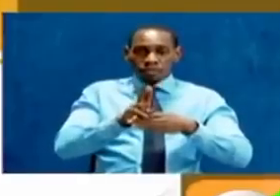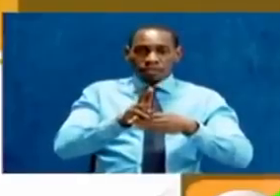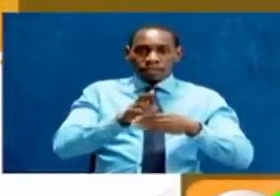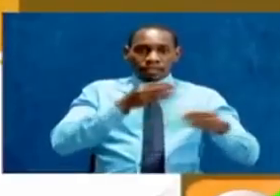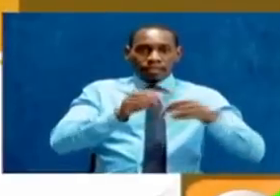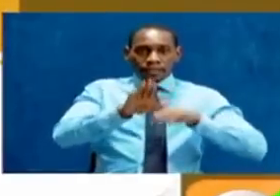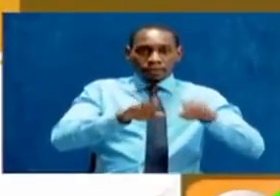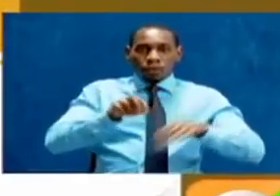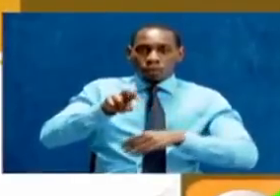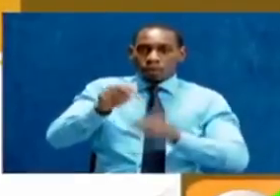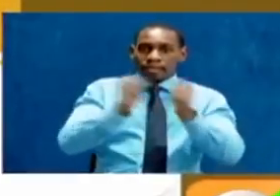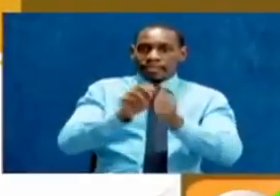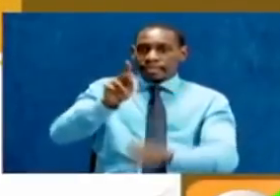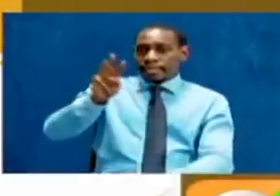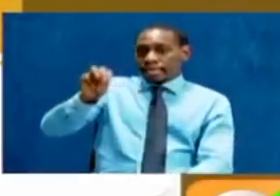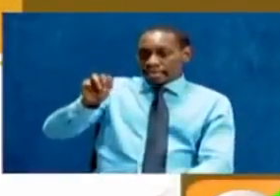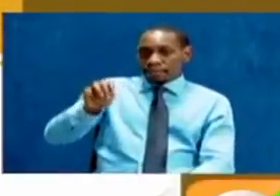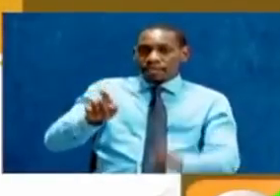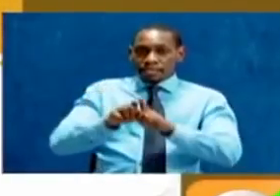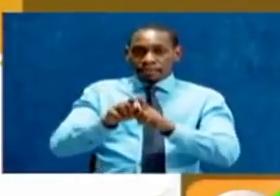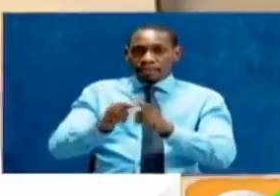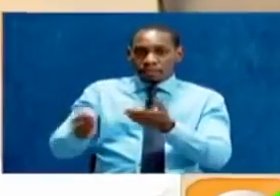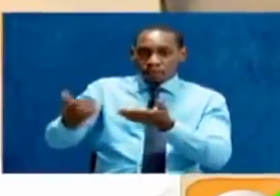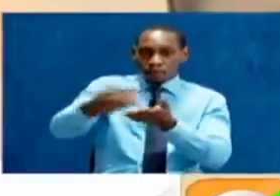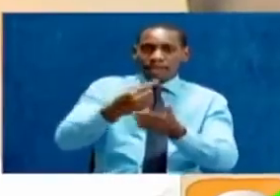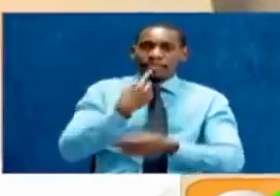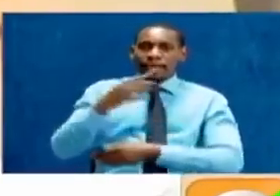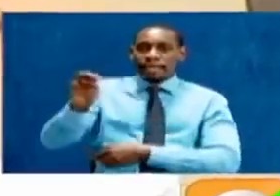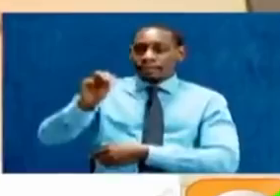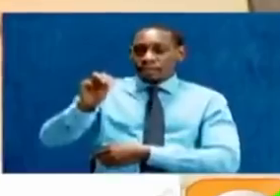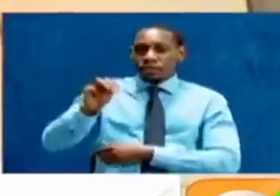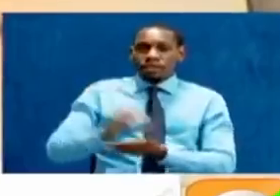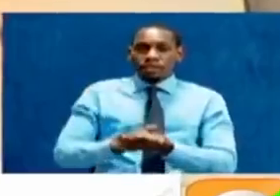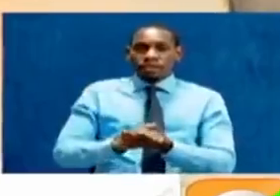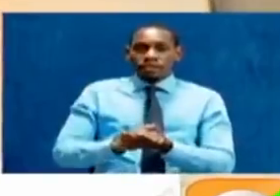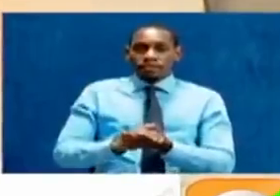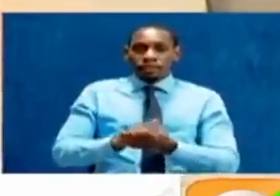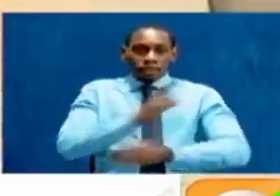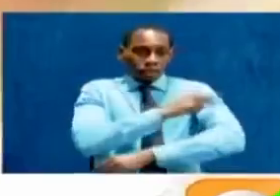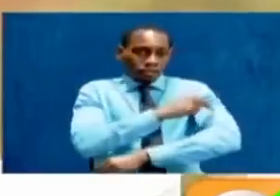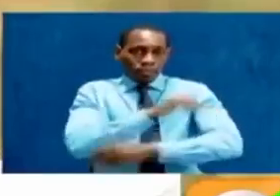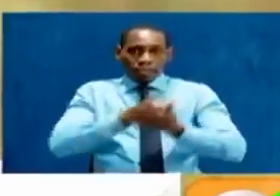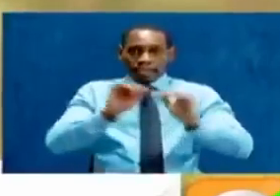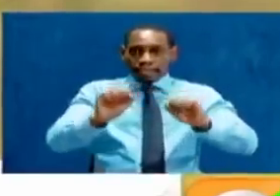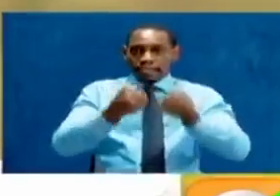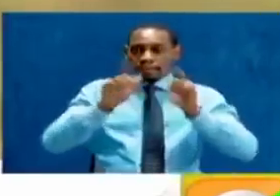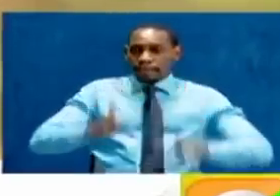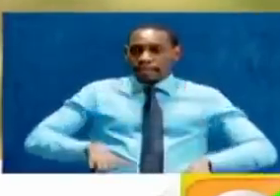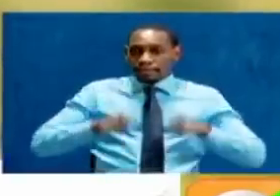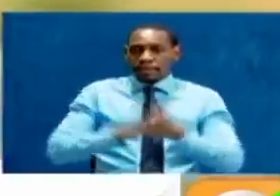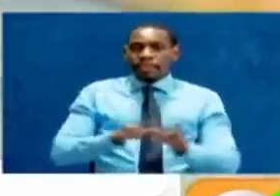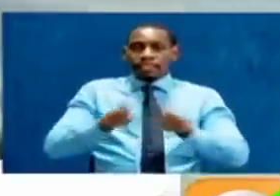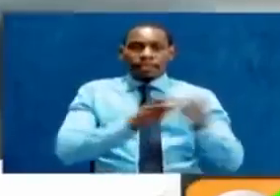legs to walk for 10 kilometers and raised 100 million shillings for the hospital that saved his life,